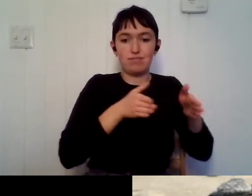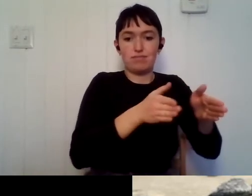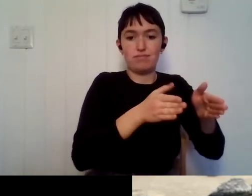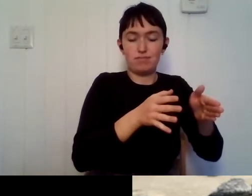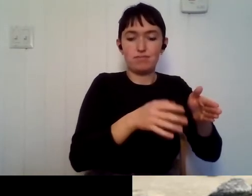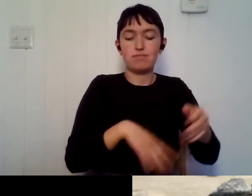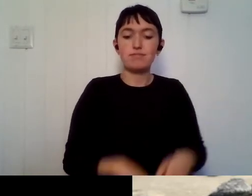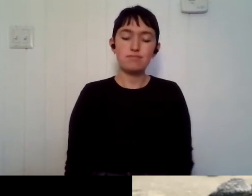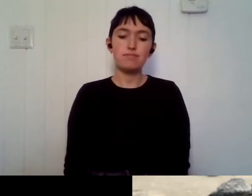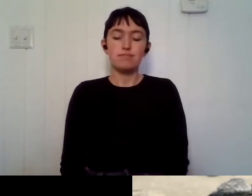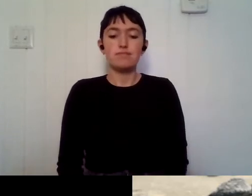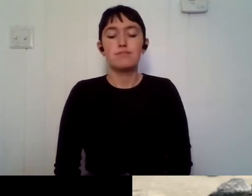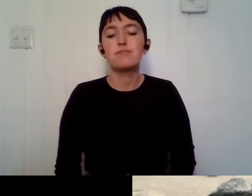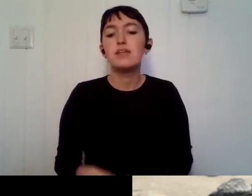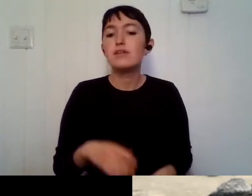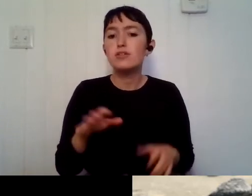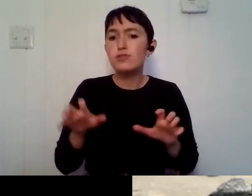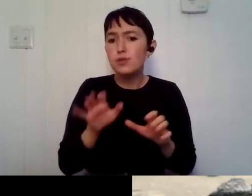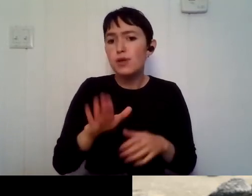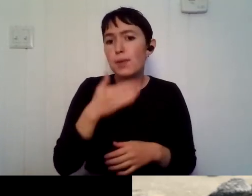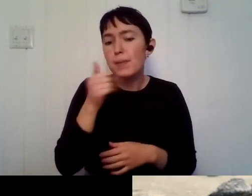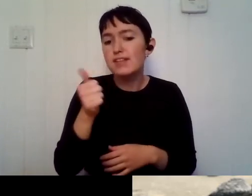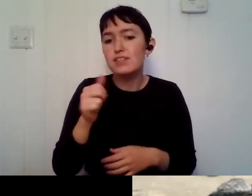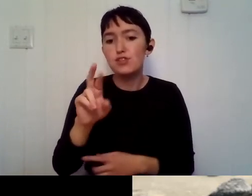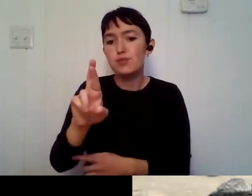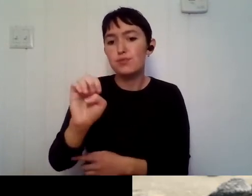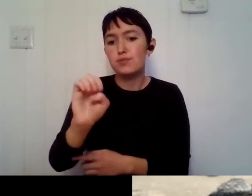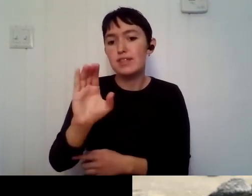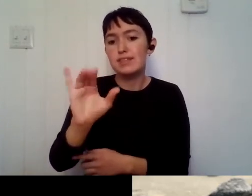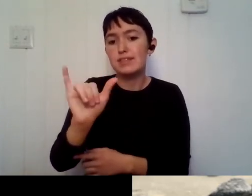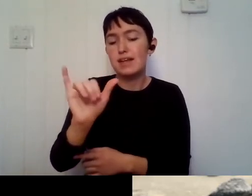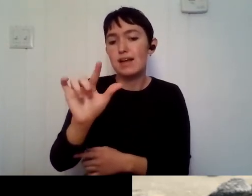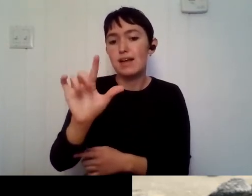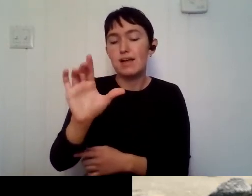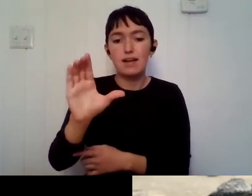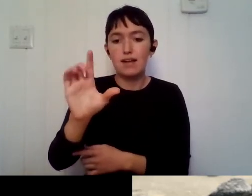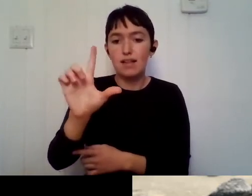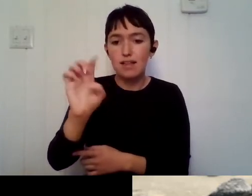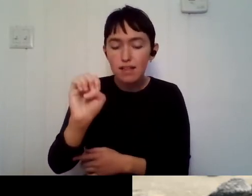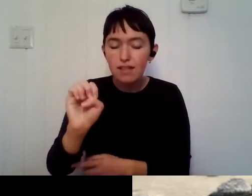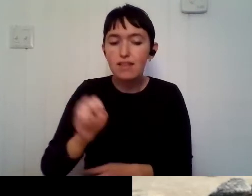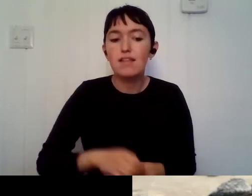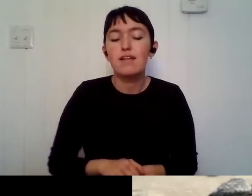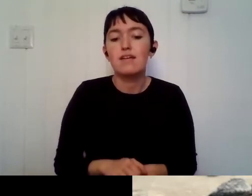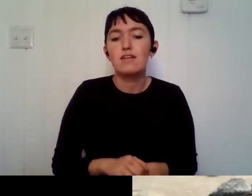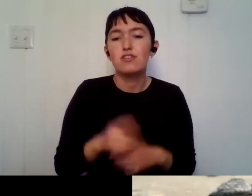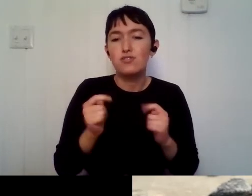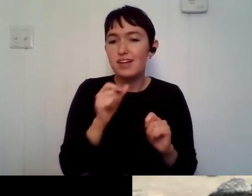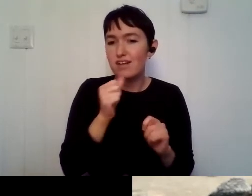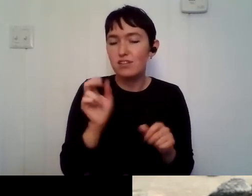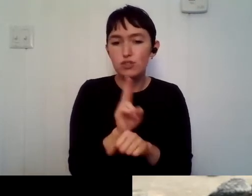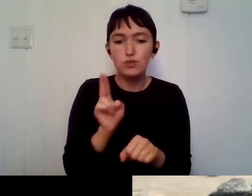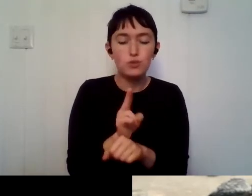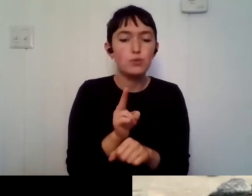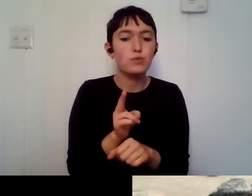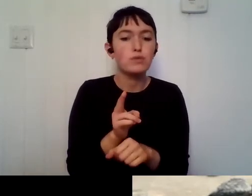recycle and even go on a step, like try not to use, um, for me, like I try not to get